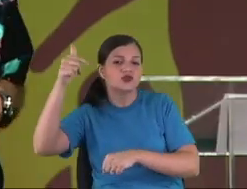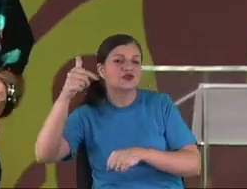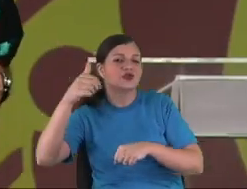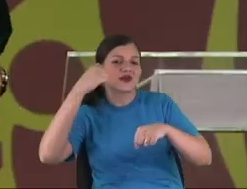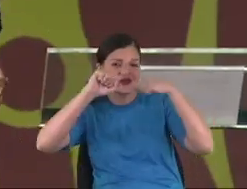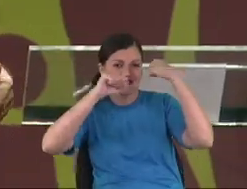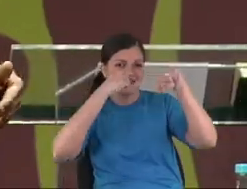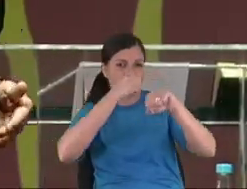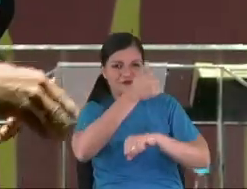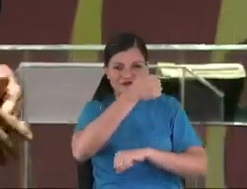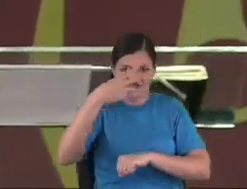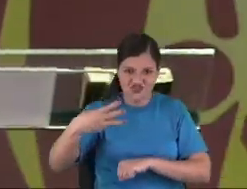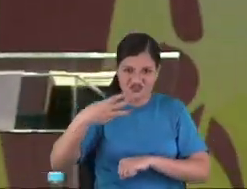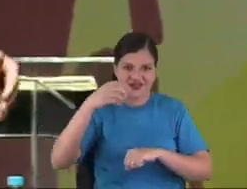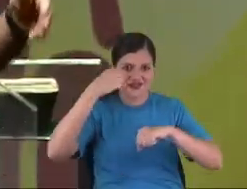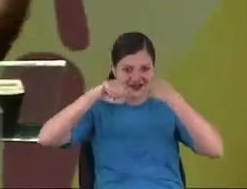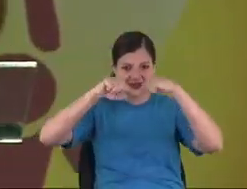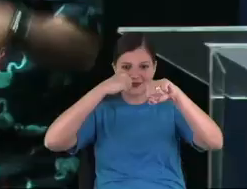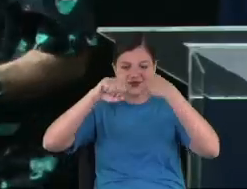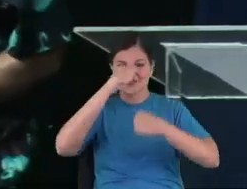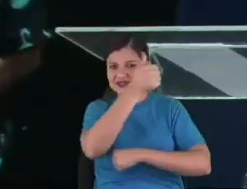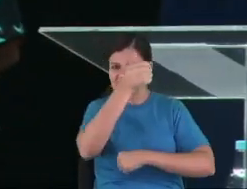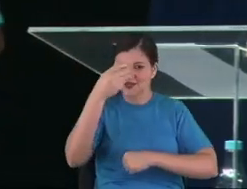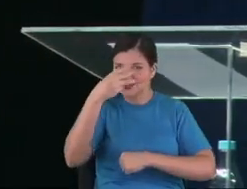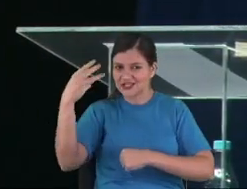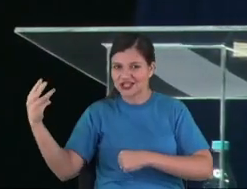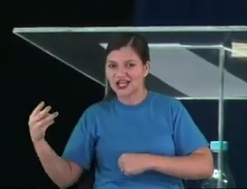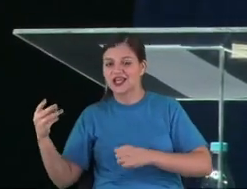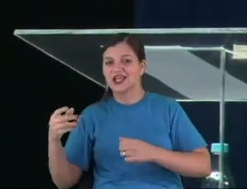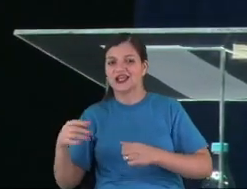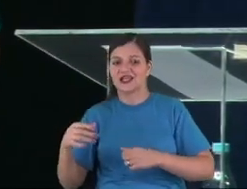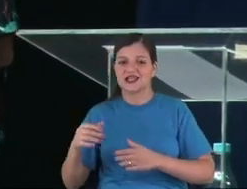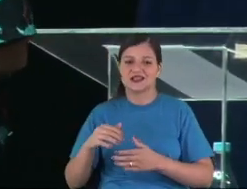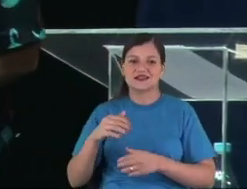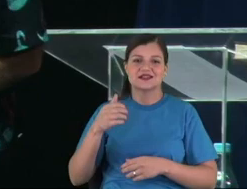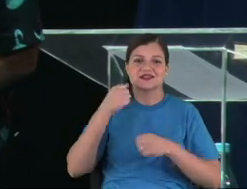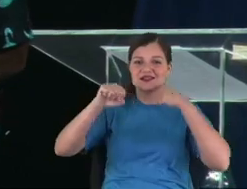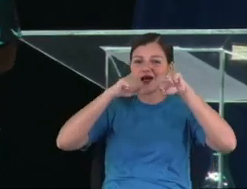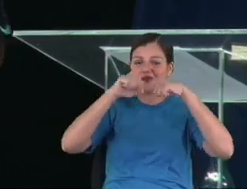psalm 23, psalm 133, etc.